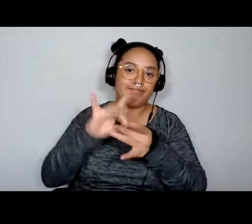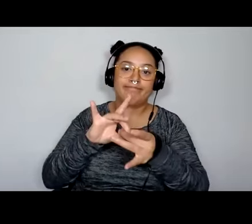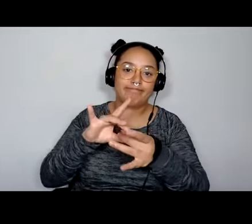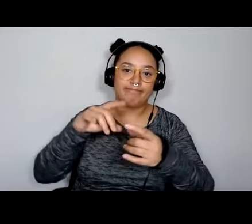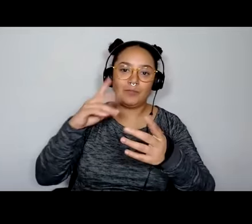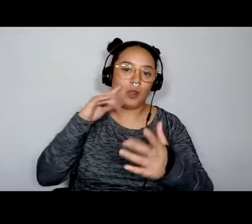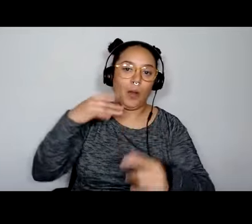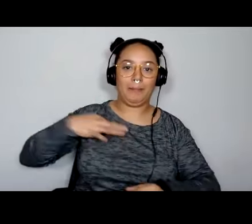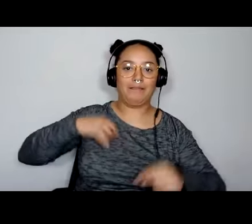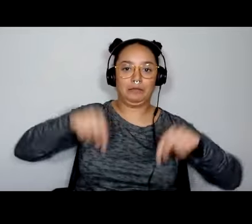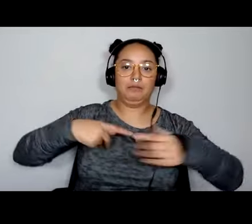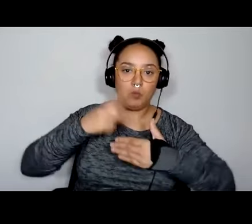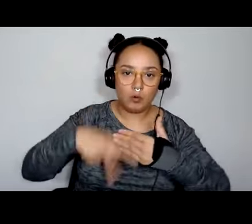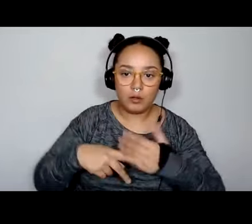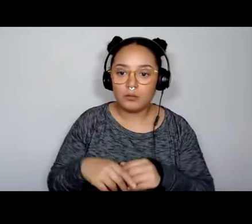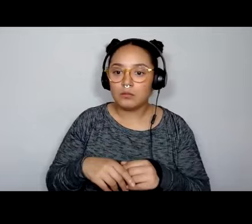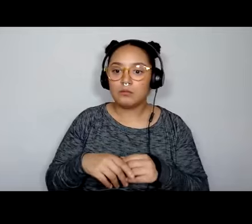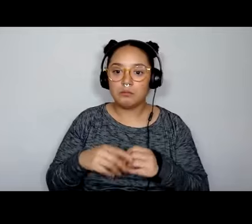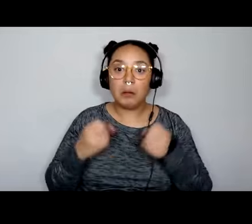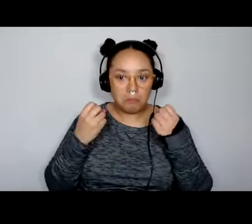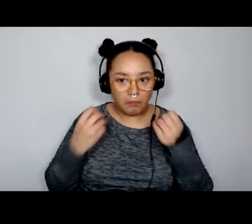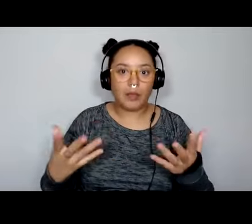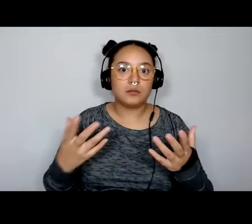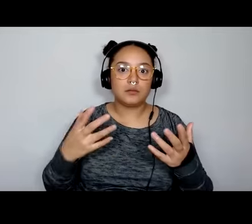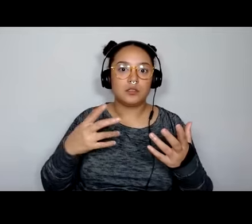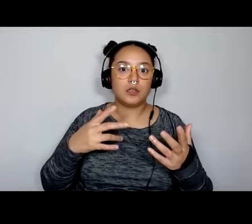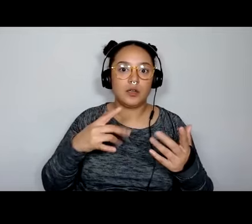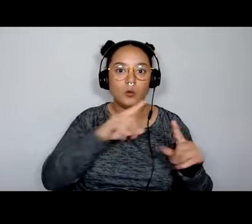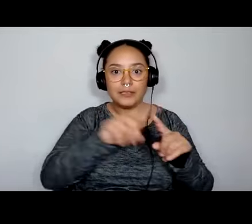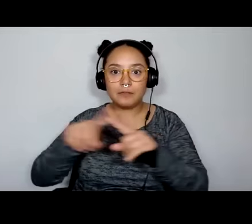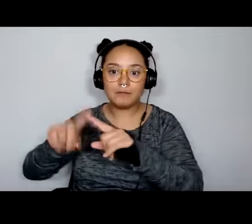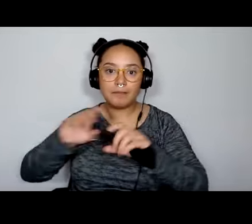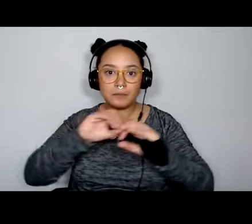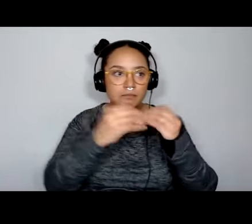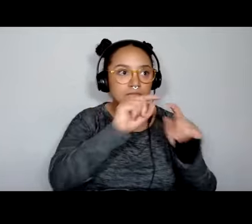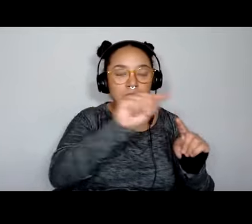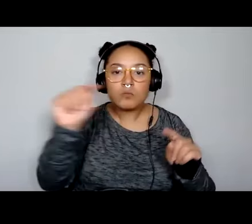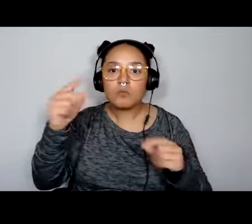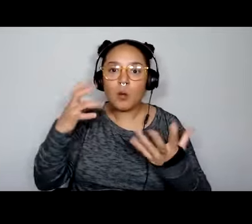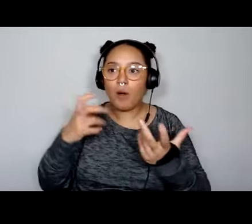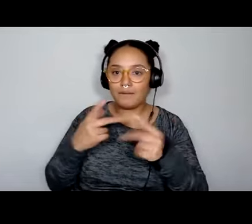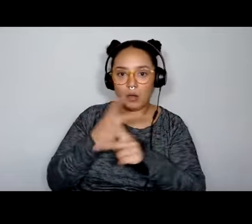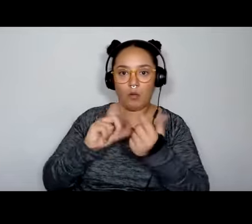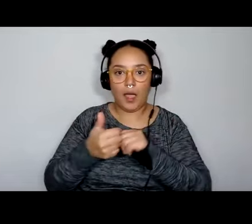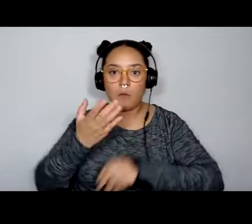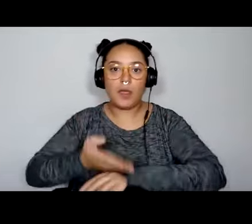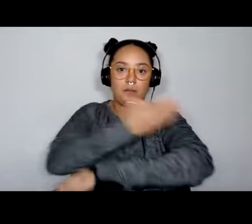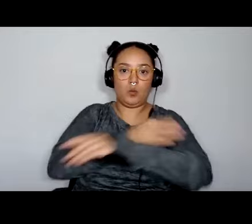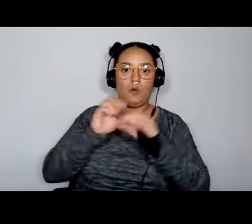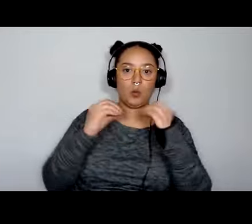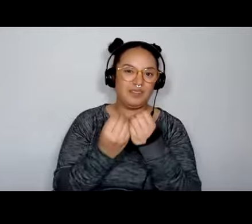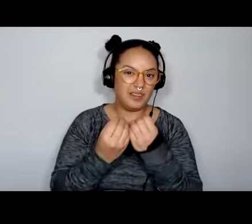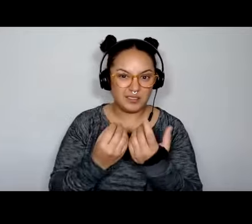use here and in a lot of our incubation programs is that sharing ideas is a way to make them stronger. That is the policy of the